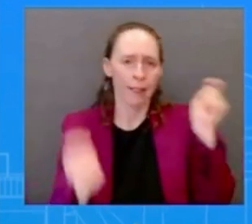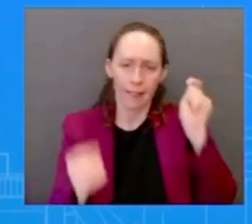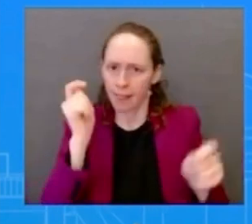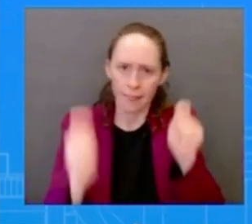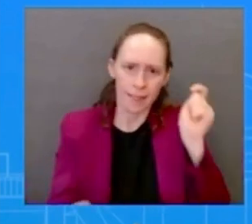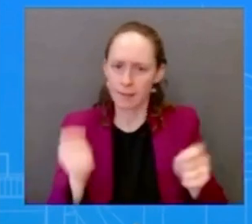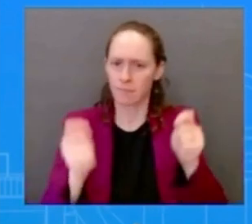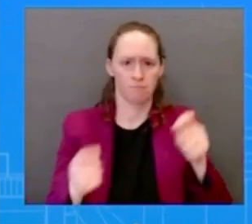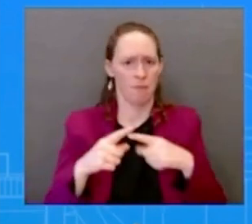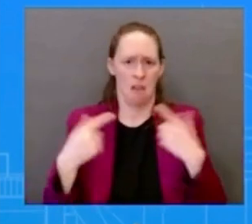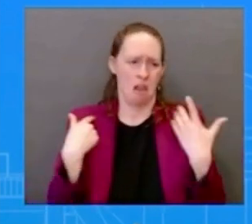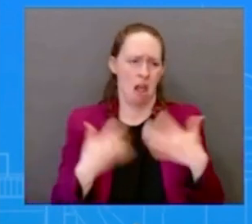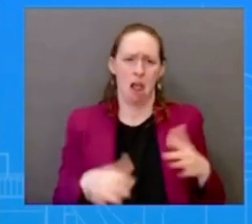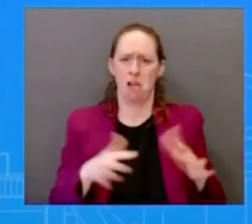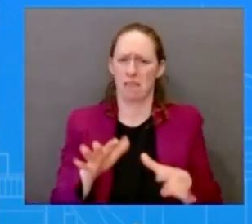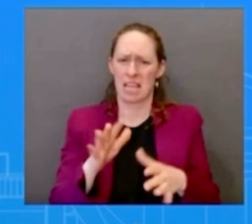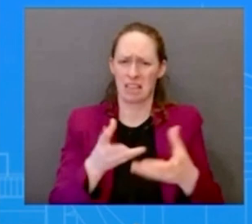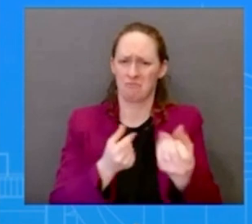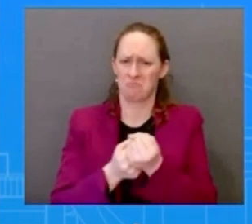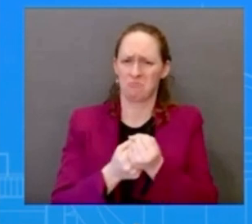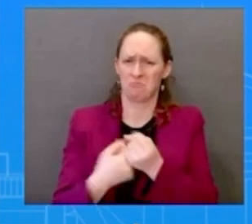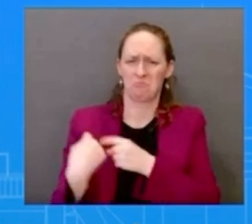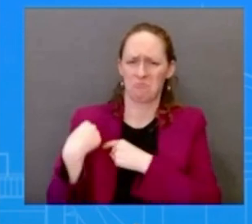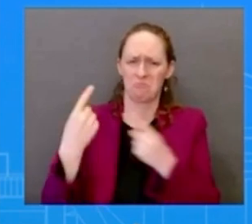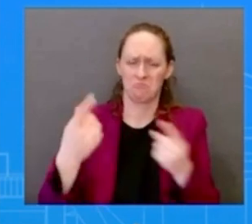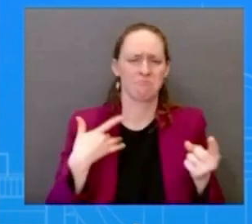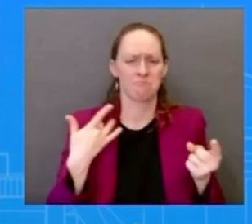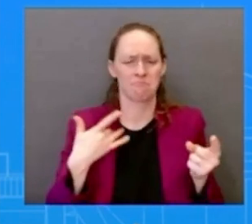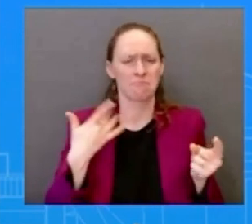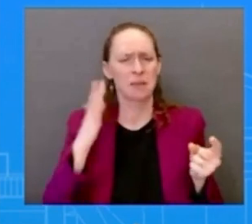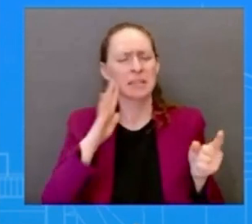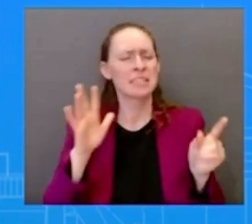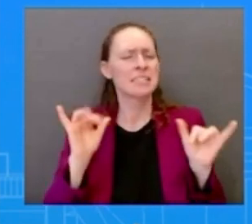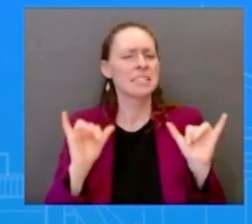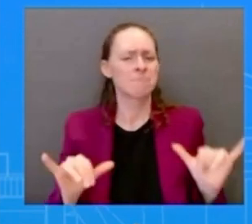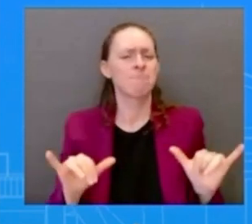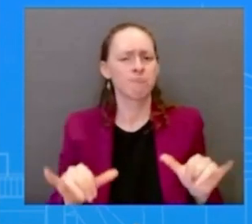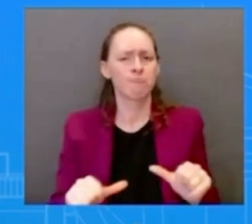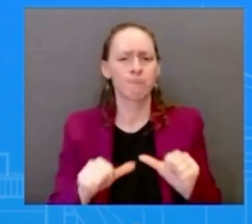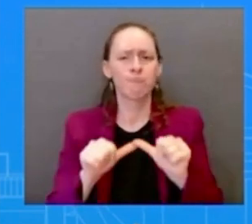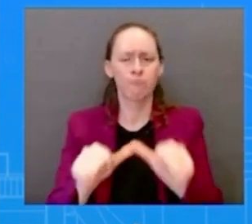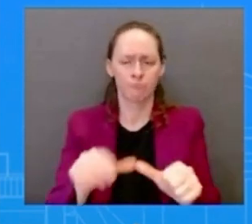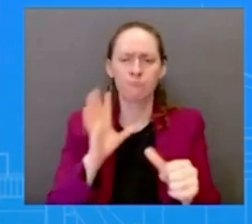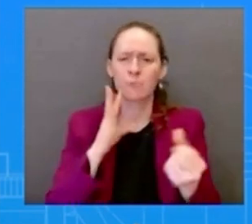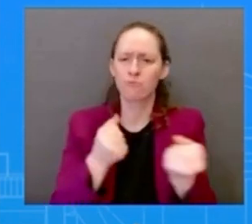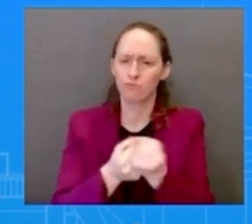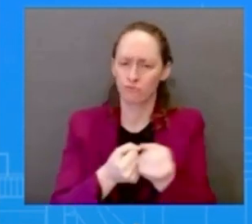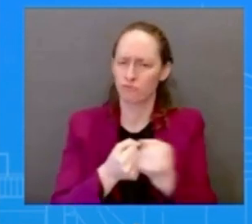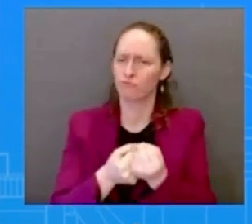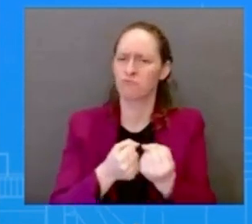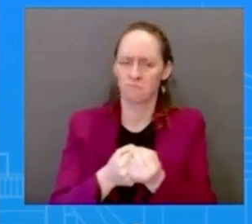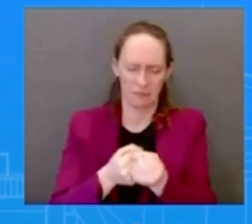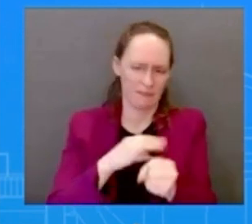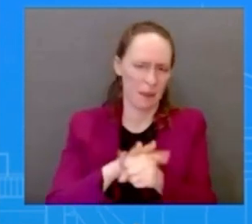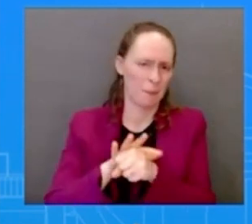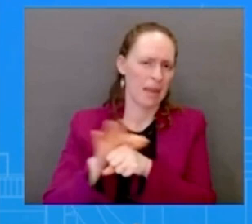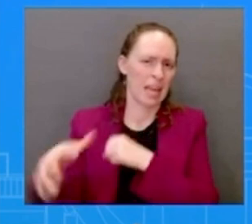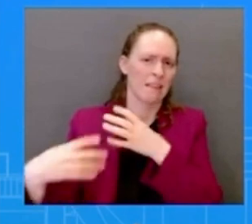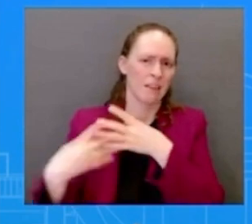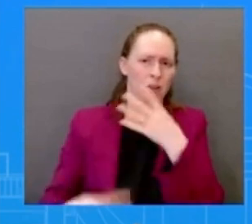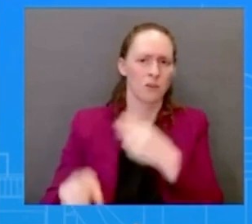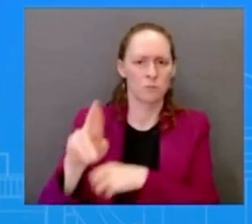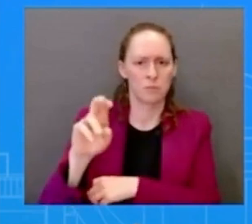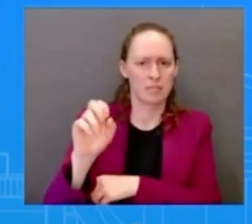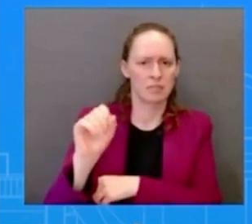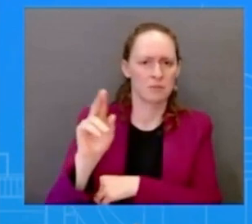uh end of the fiscal year and uh again we're just everything that we have done as it relates to ukraine has been done in a bipartisan way